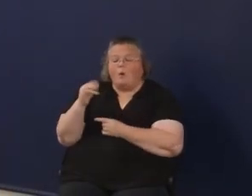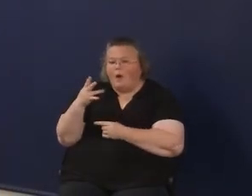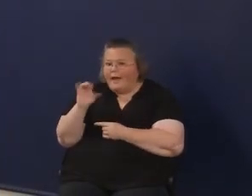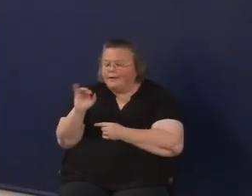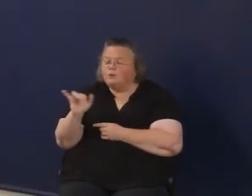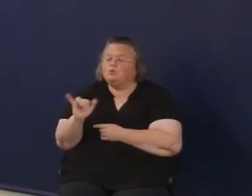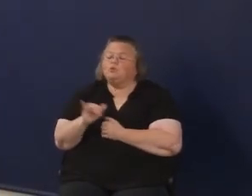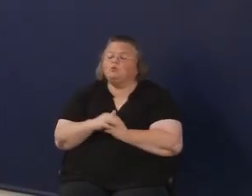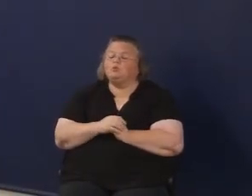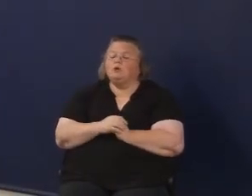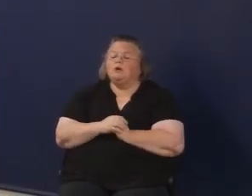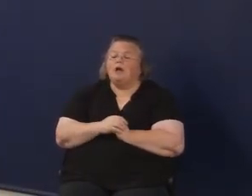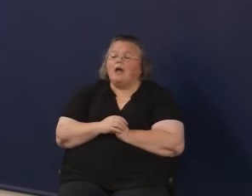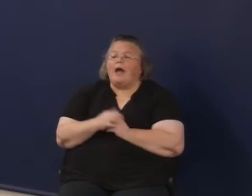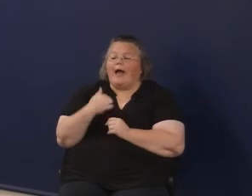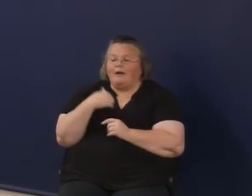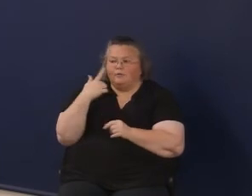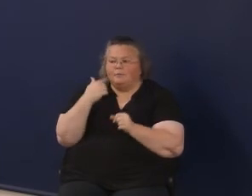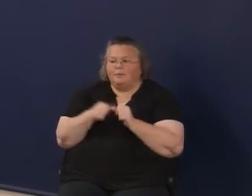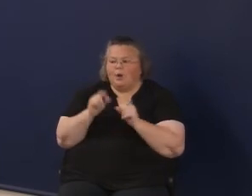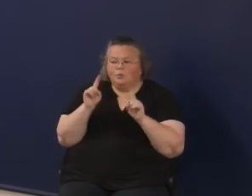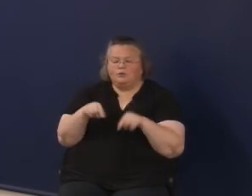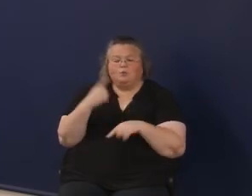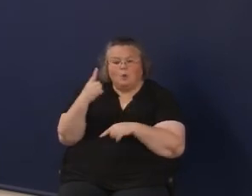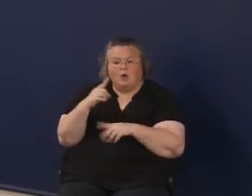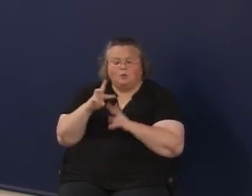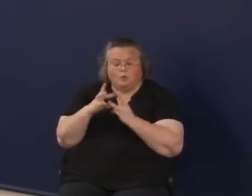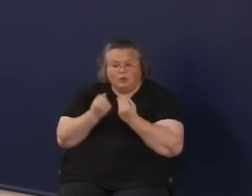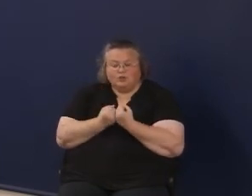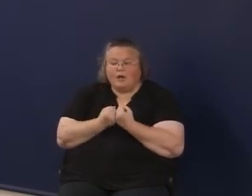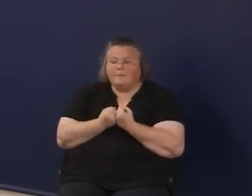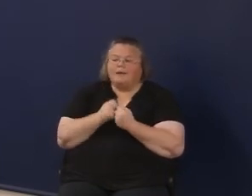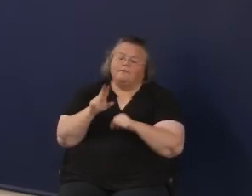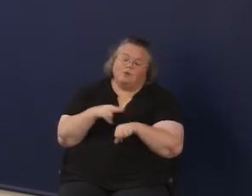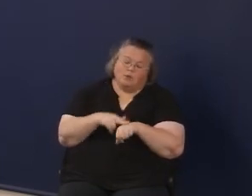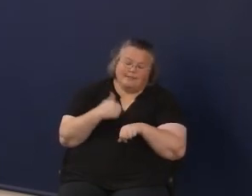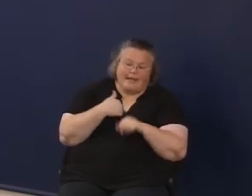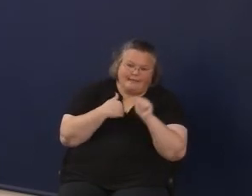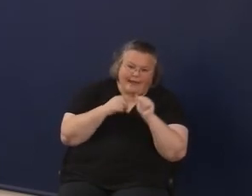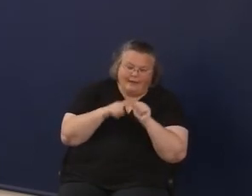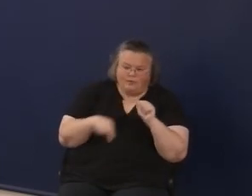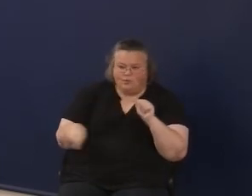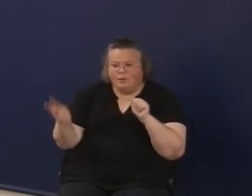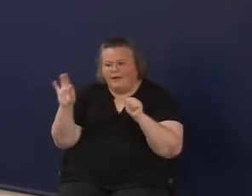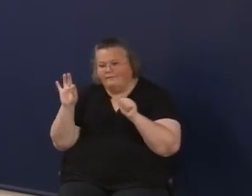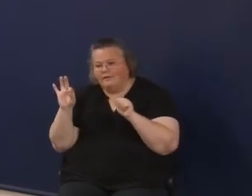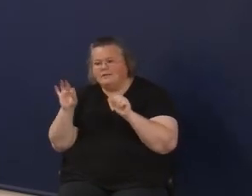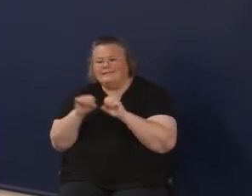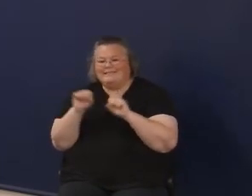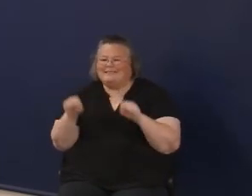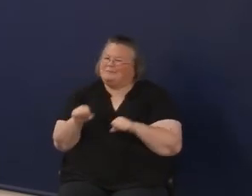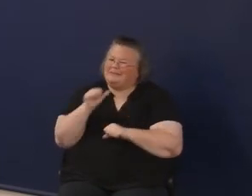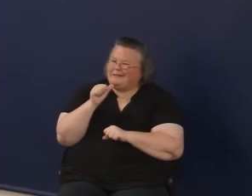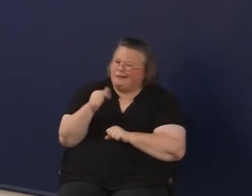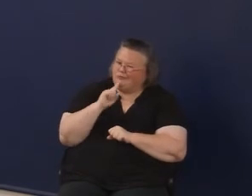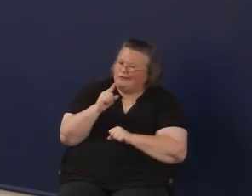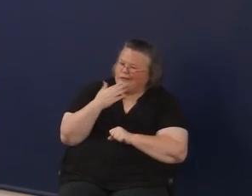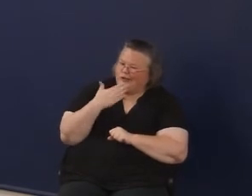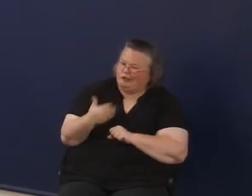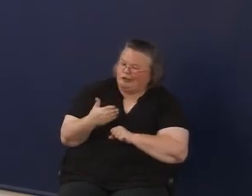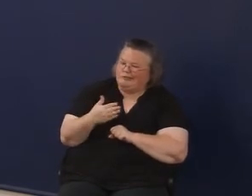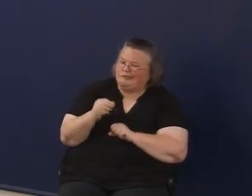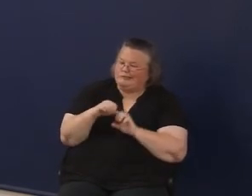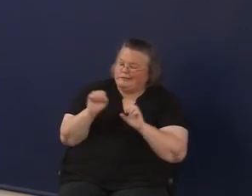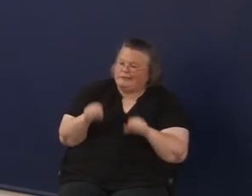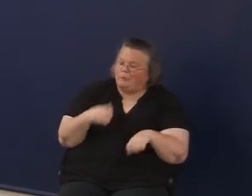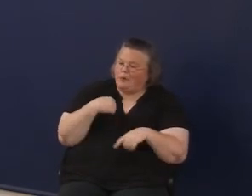going to a particular workshop there. And, of course, they had the A through S system, which was not a very good system. And one of the things